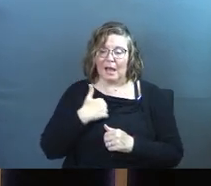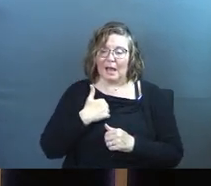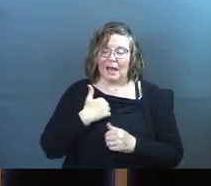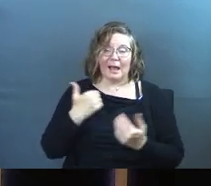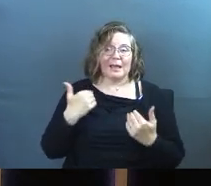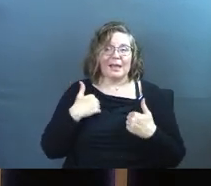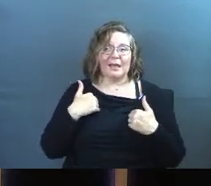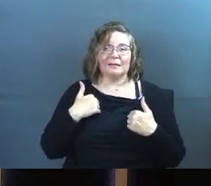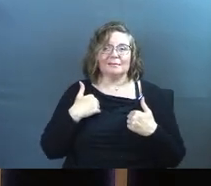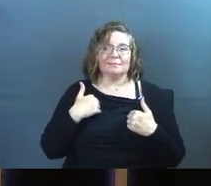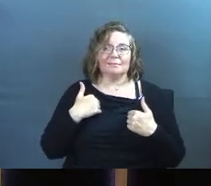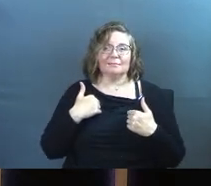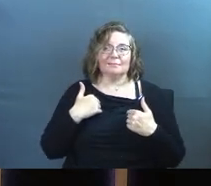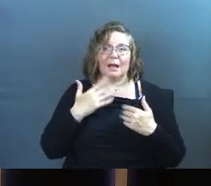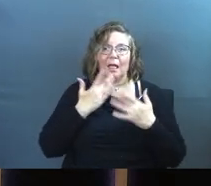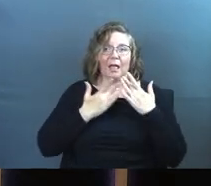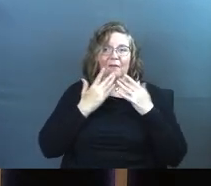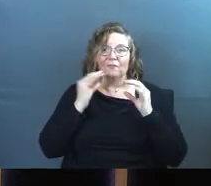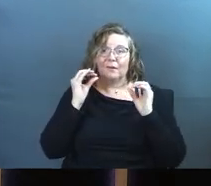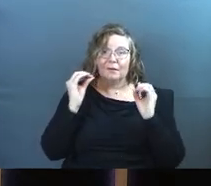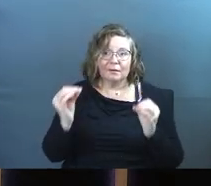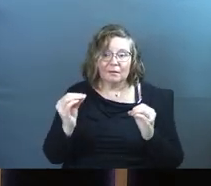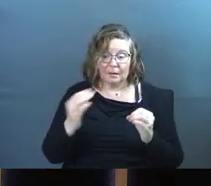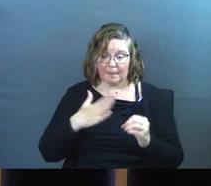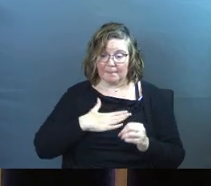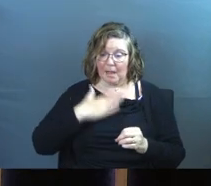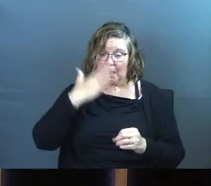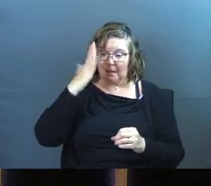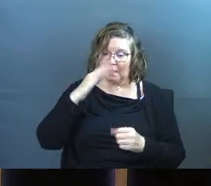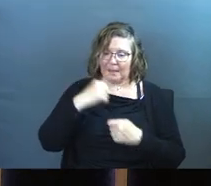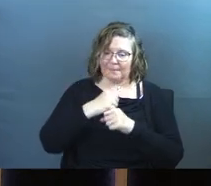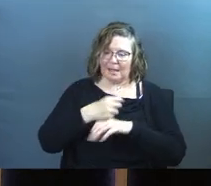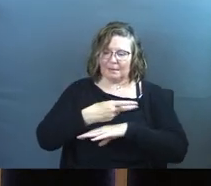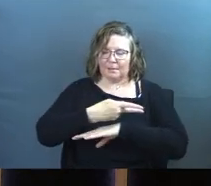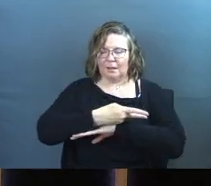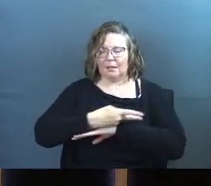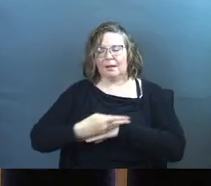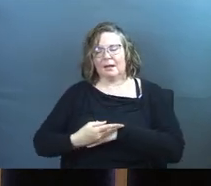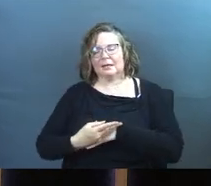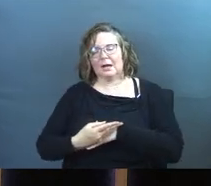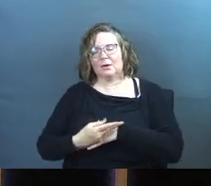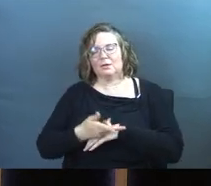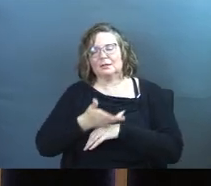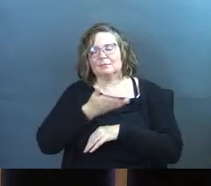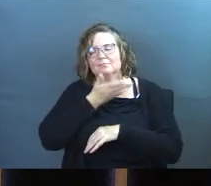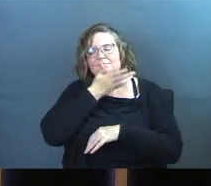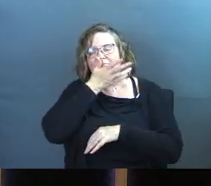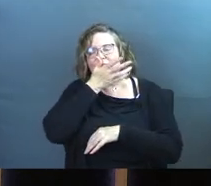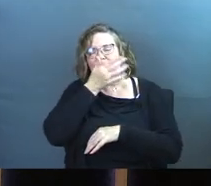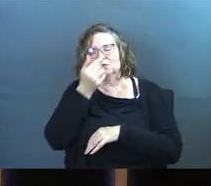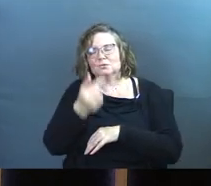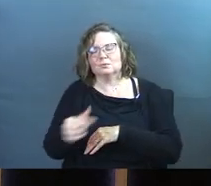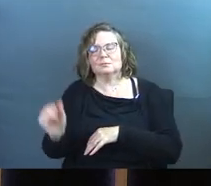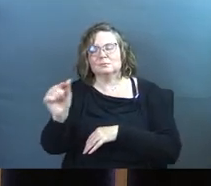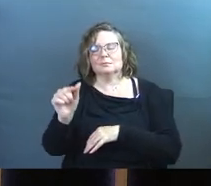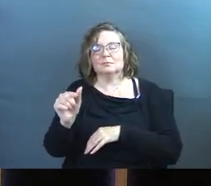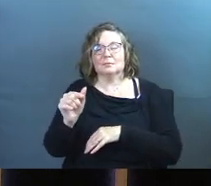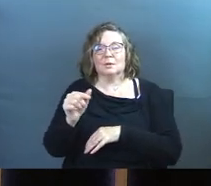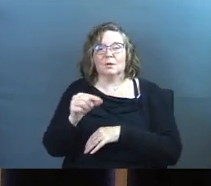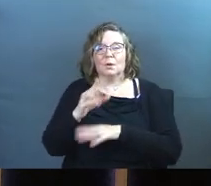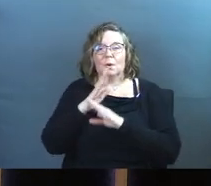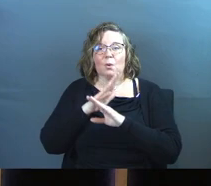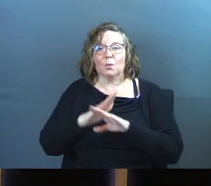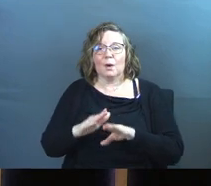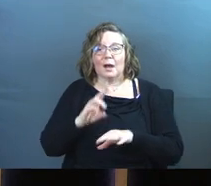I lack nothing, he says. He says, my God, He makes me lie down in green pastures. He leads me beside